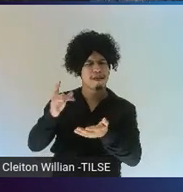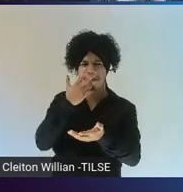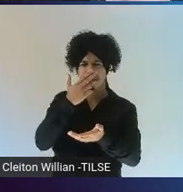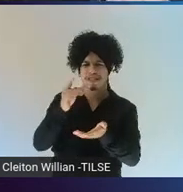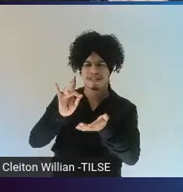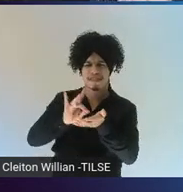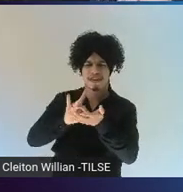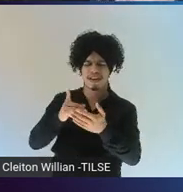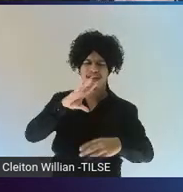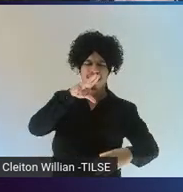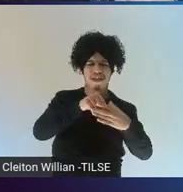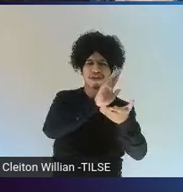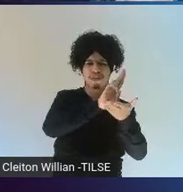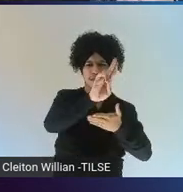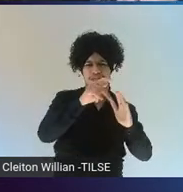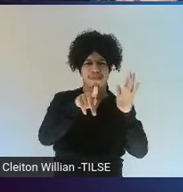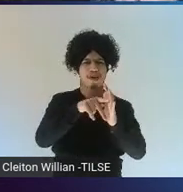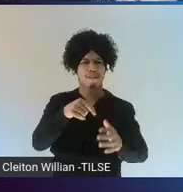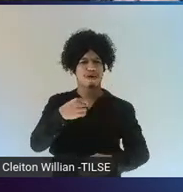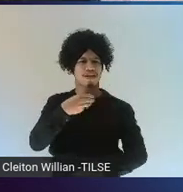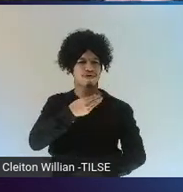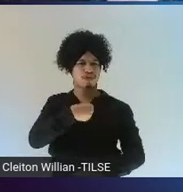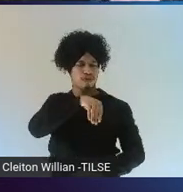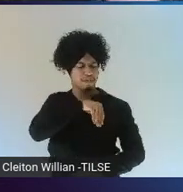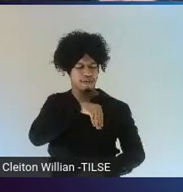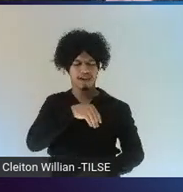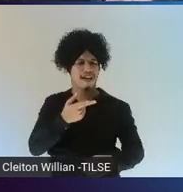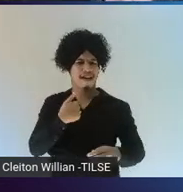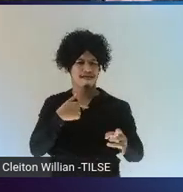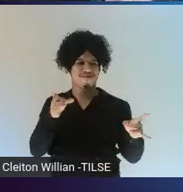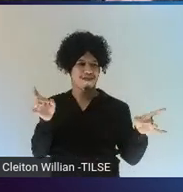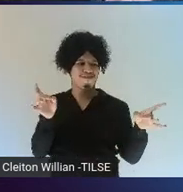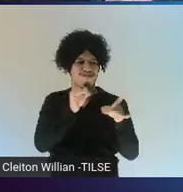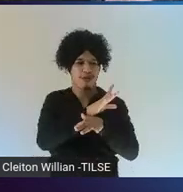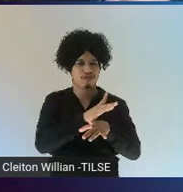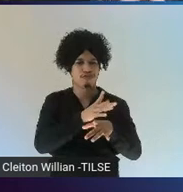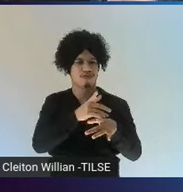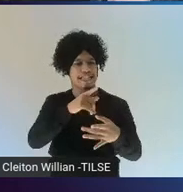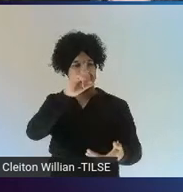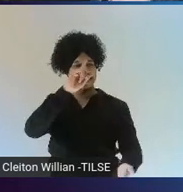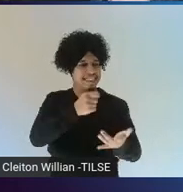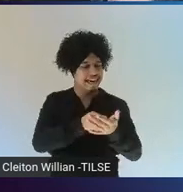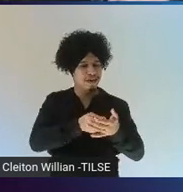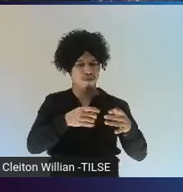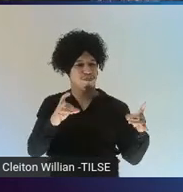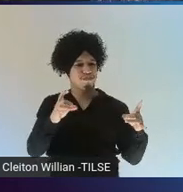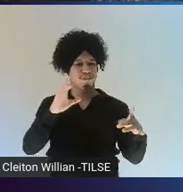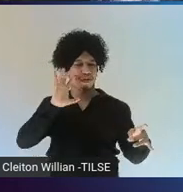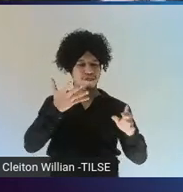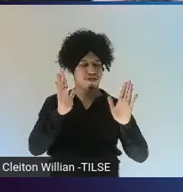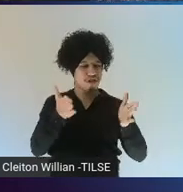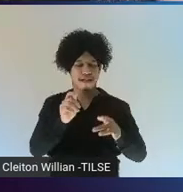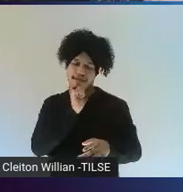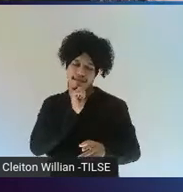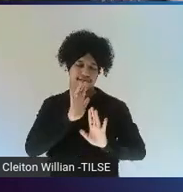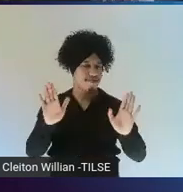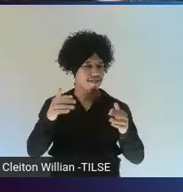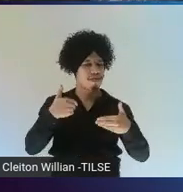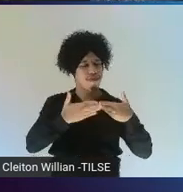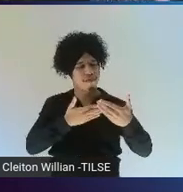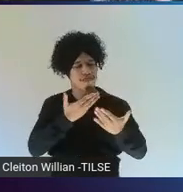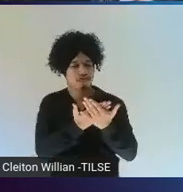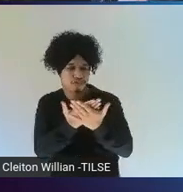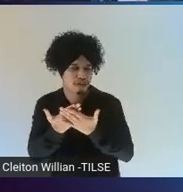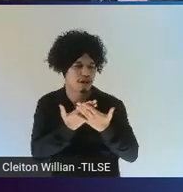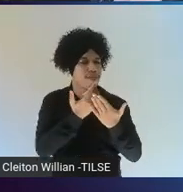universities, according to this researcher. And they said that this might result in the community really not accepting